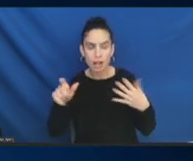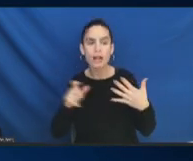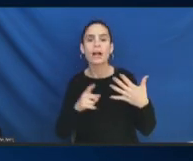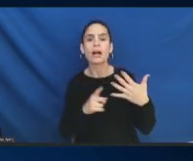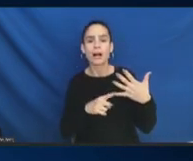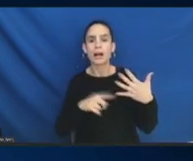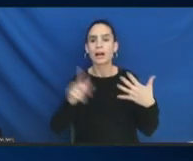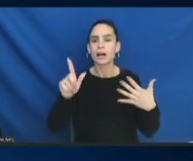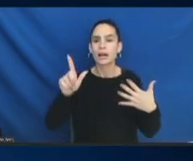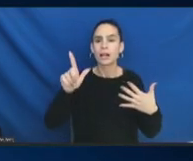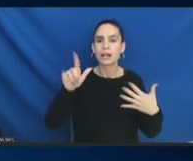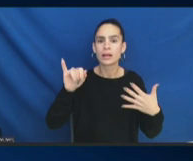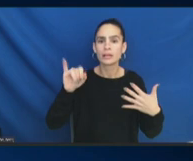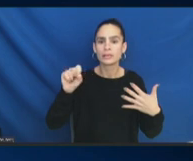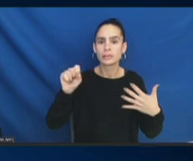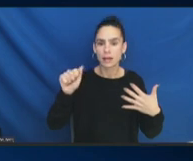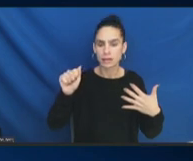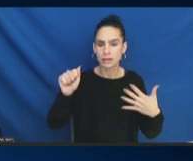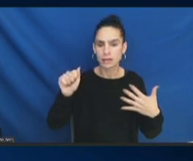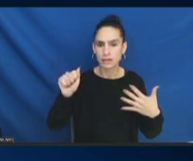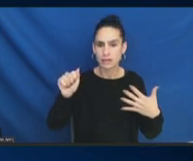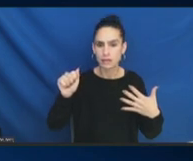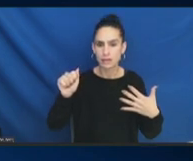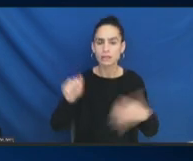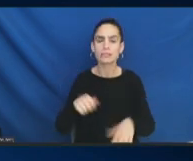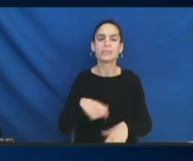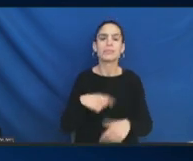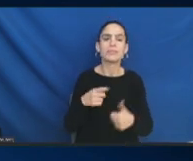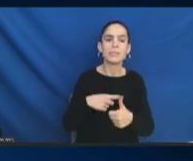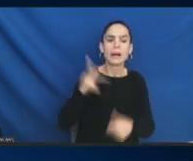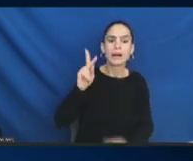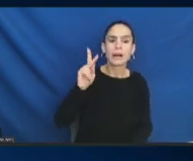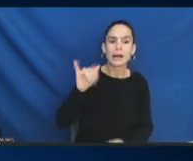and Ai-jen, and Smita.